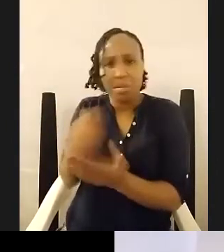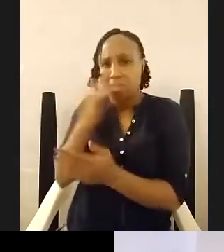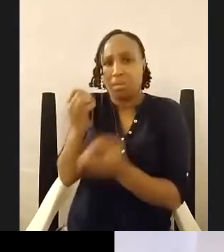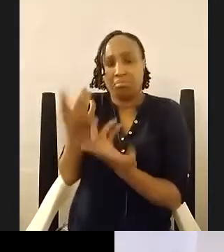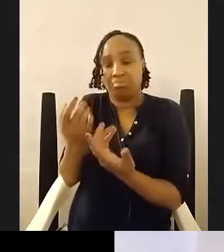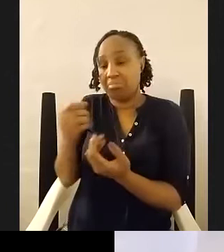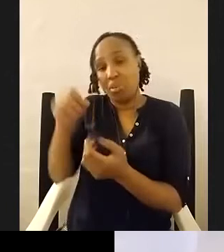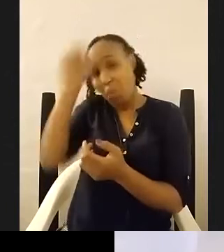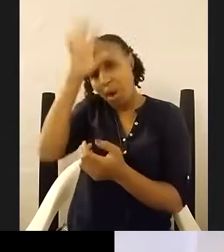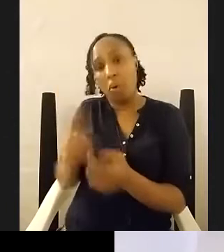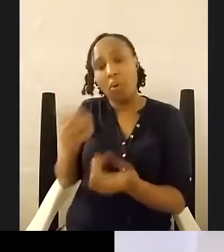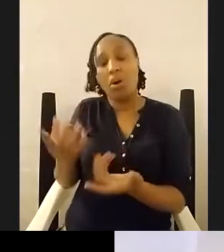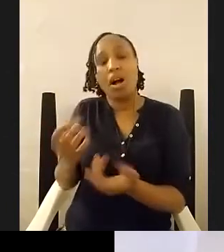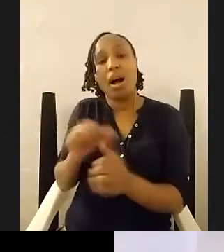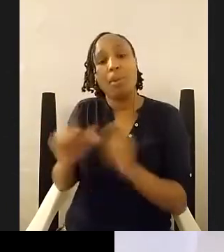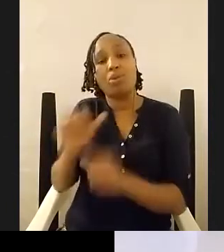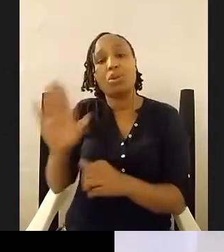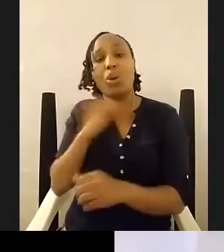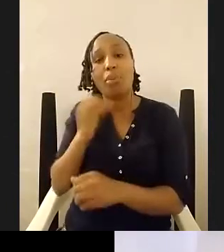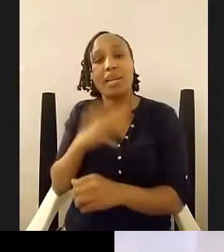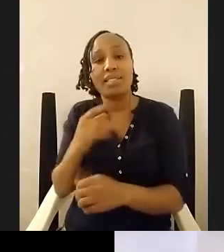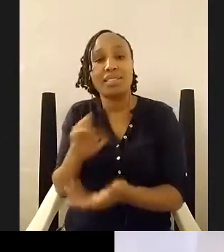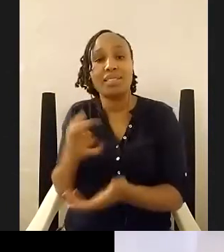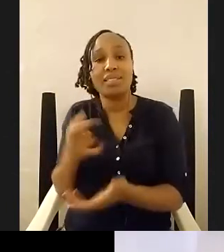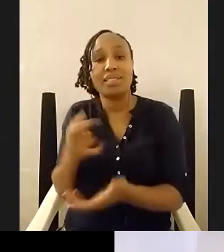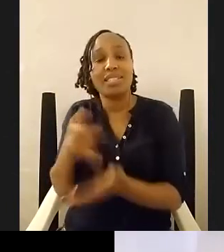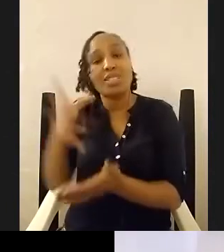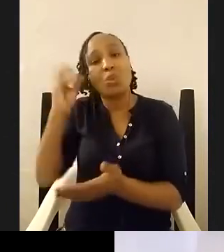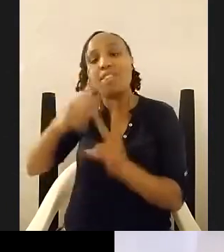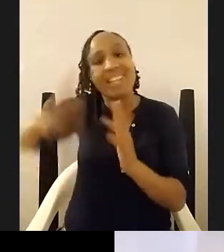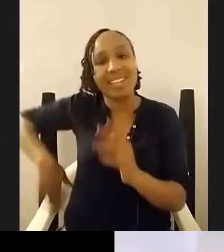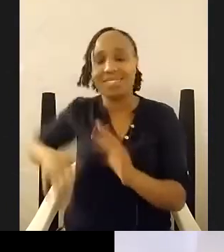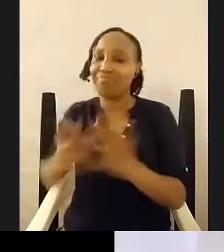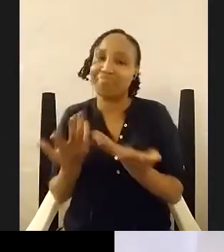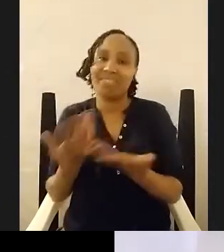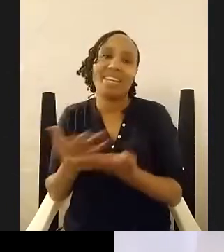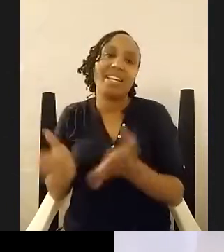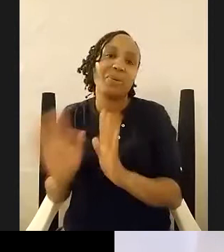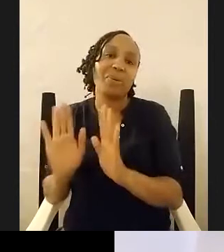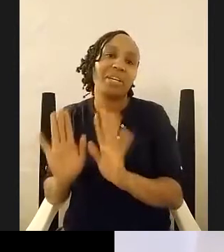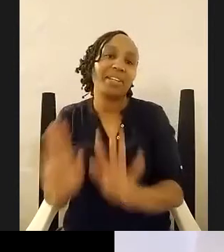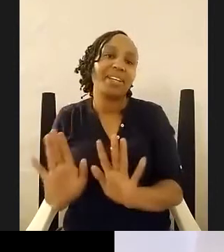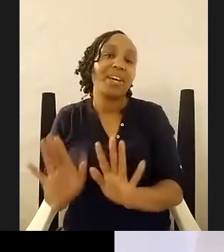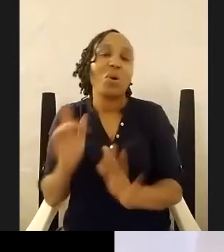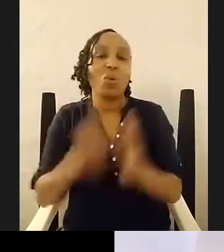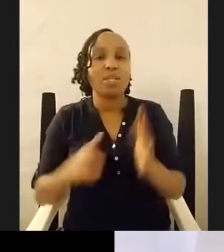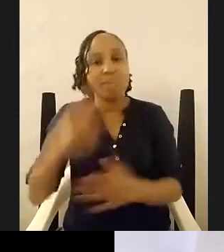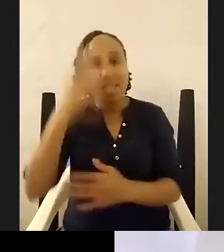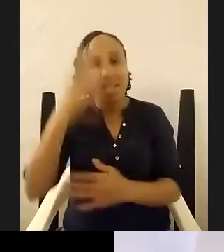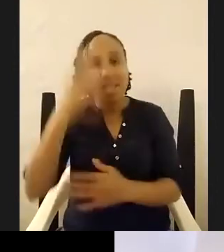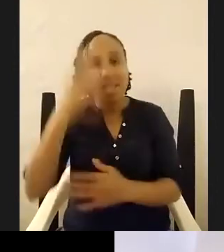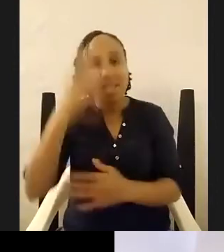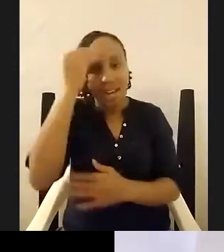it was lit it was very lit anyway anyway um what i learned with this book was um different